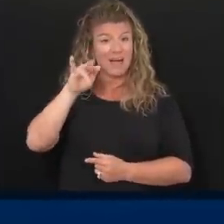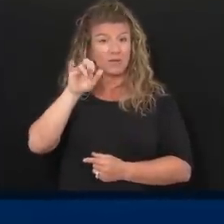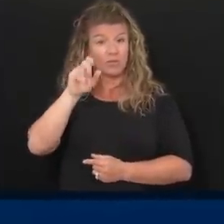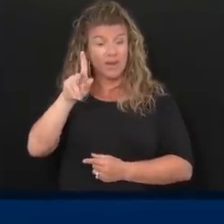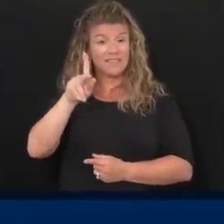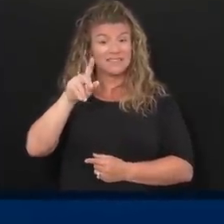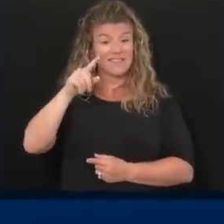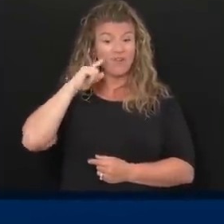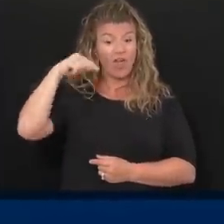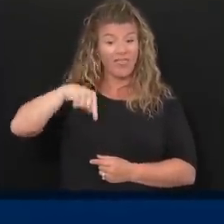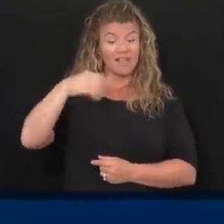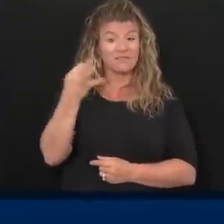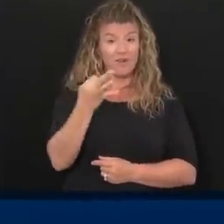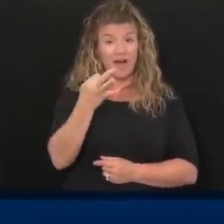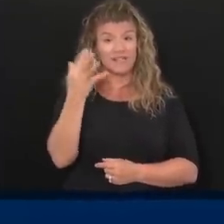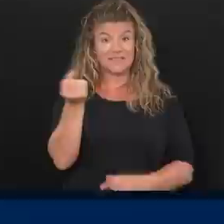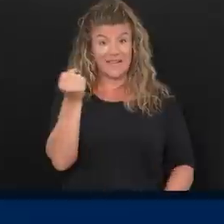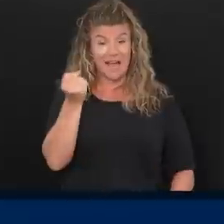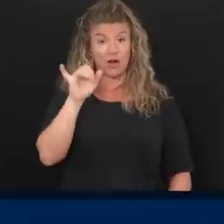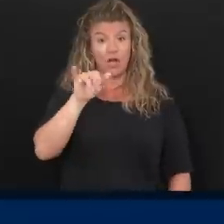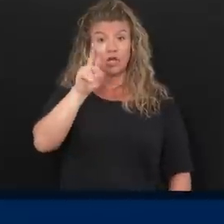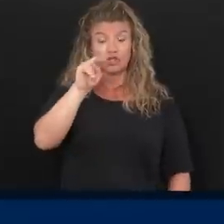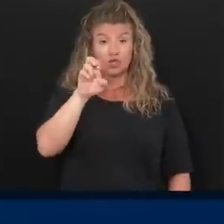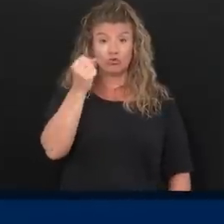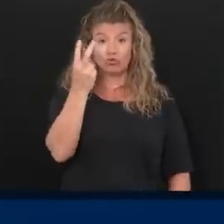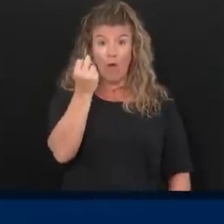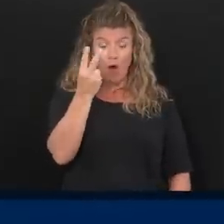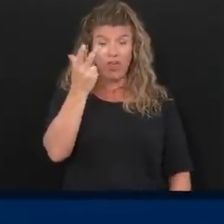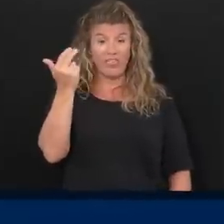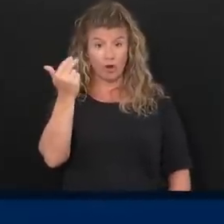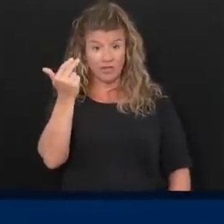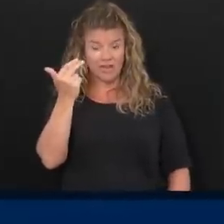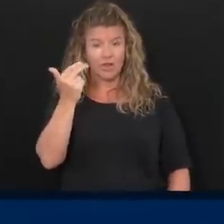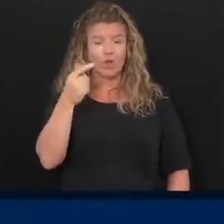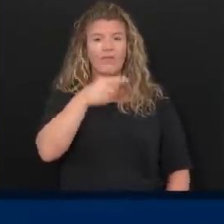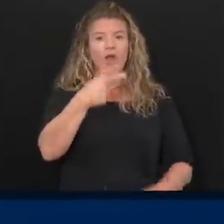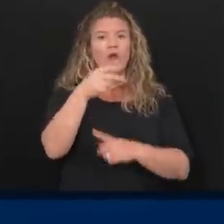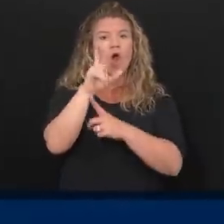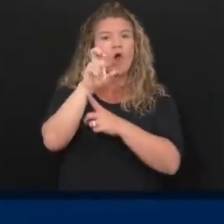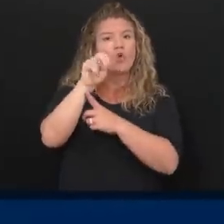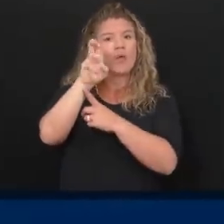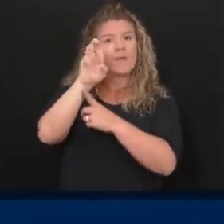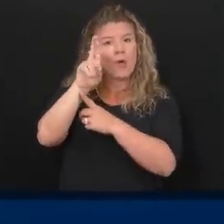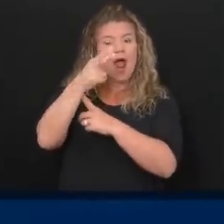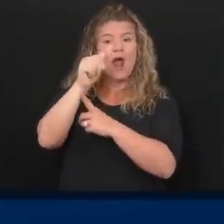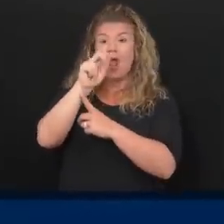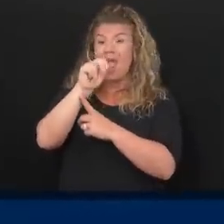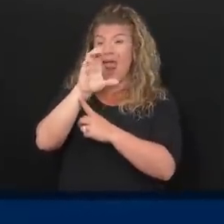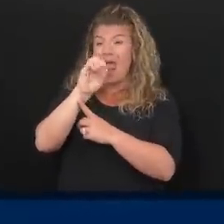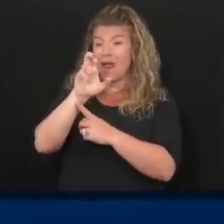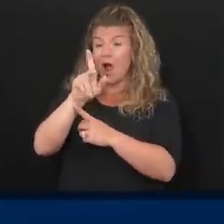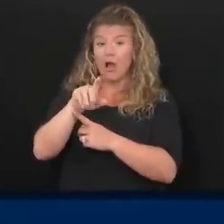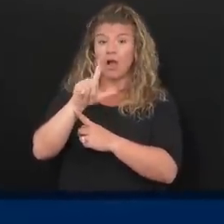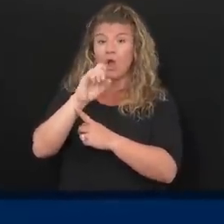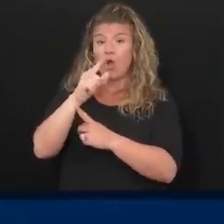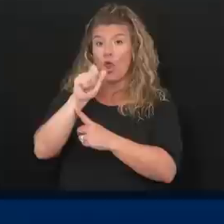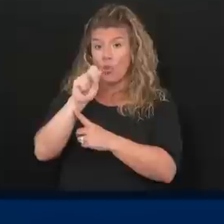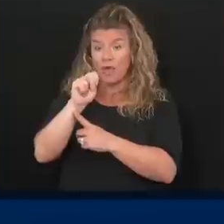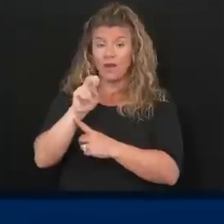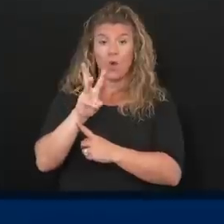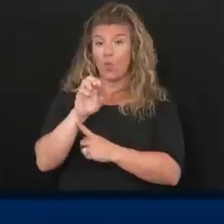this Friday and Saturday, June the 12th and 13th, we'll be in Greenbrier, Hancock, Logan, and Wood Counties.